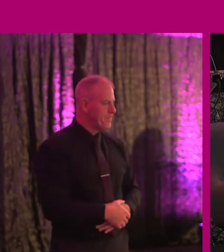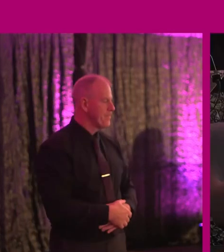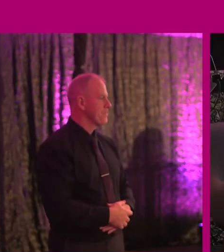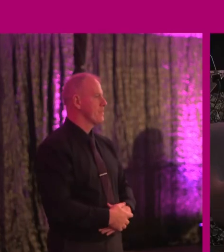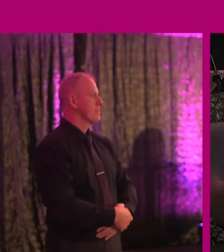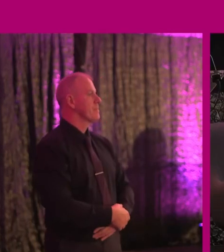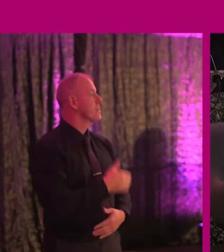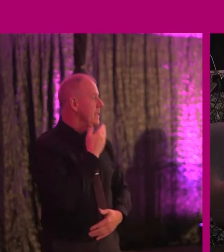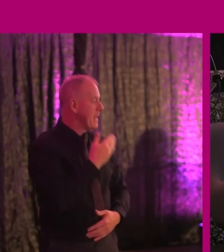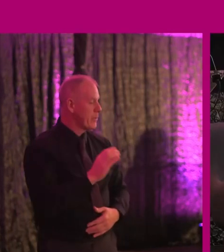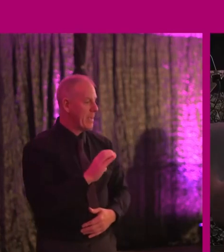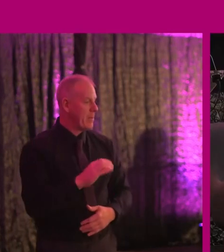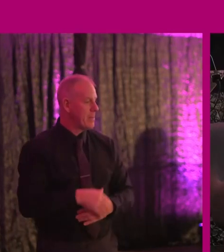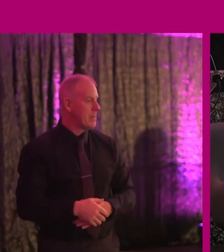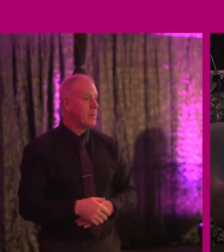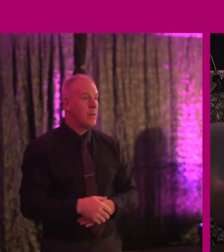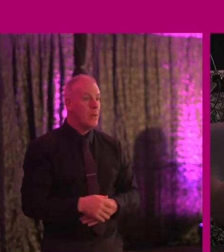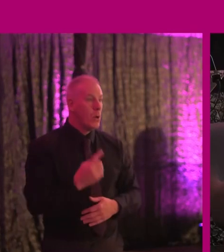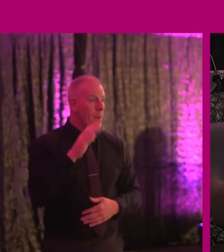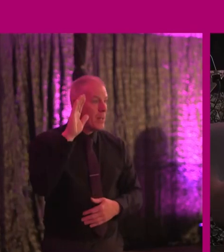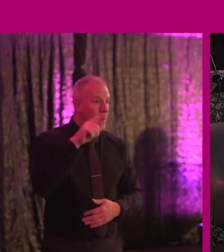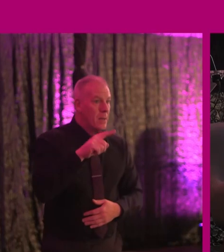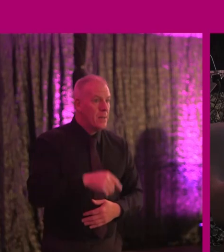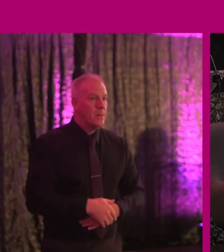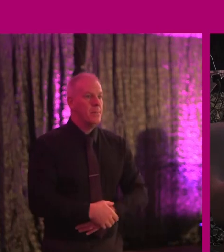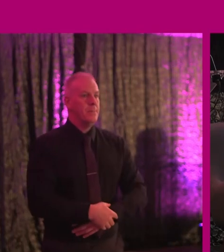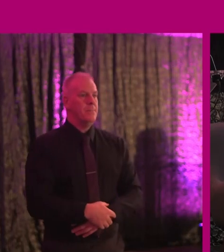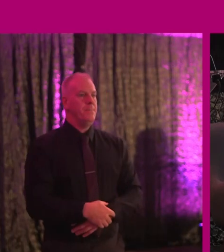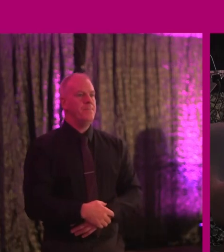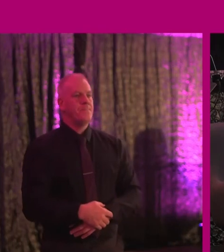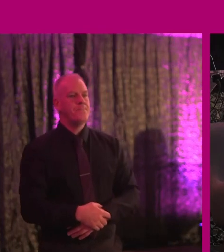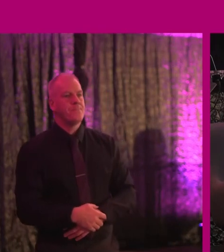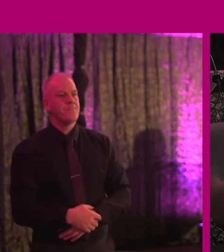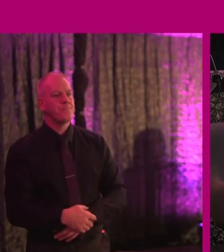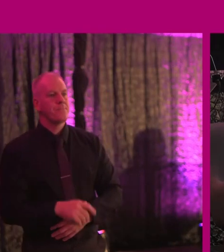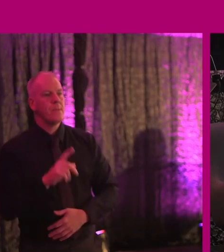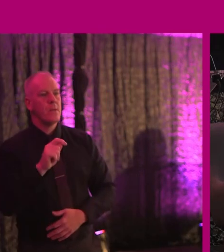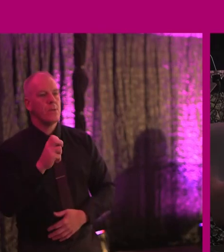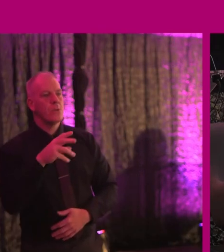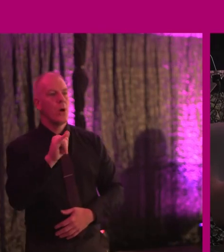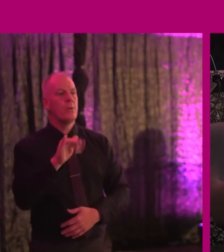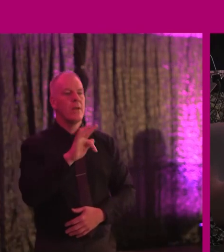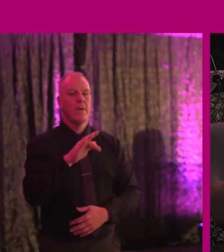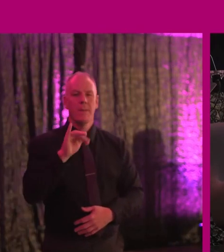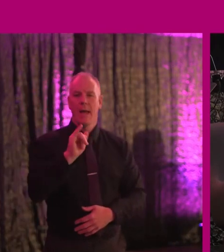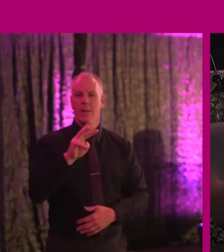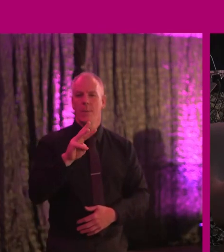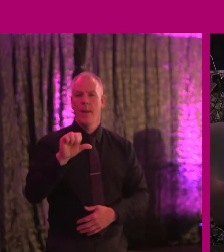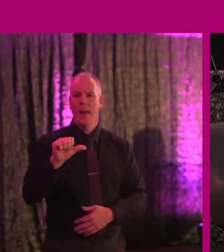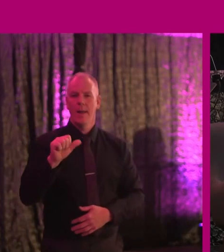That's great. Thank you, Caroline. But there's one more hand up down there. Yeah. Hi, Caroline. Tony from Irish Wheelchair Association.